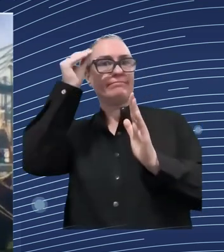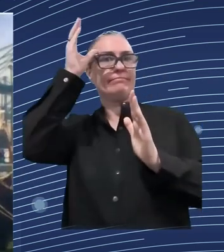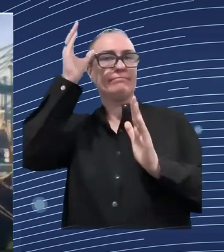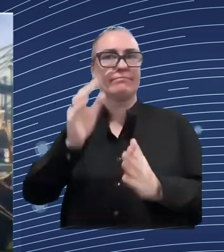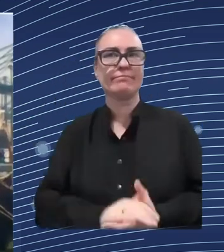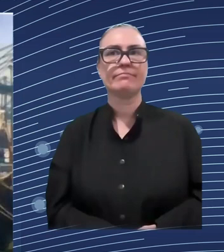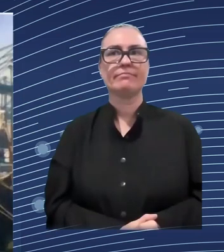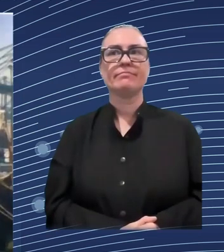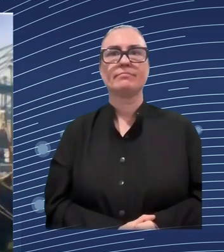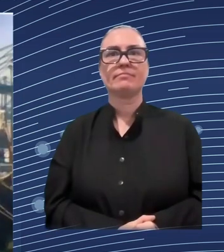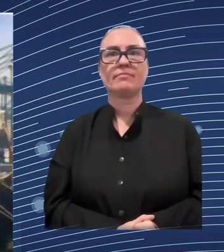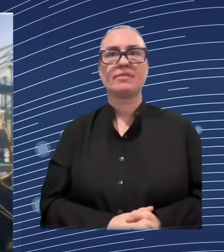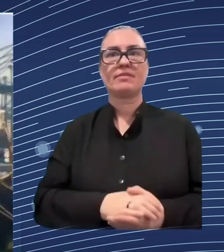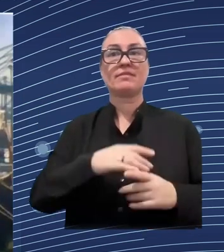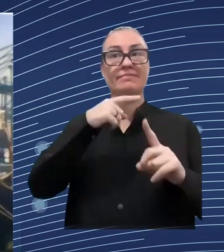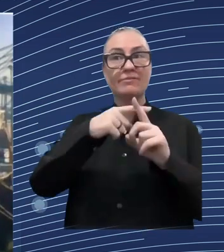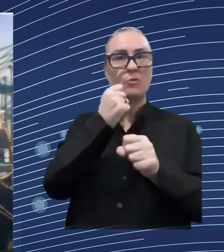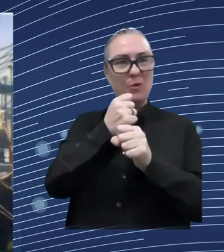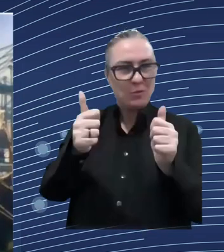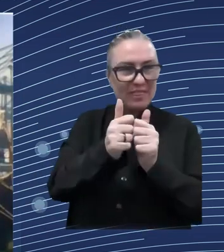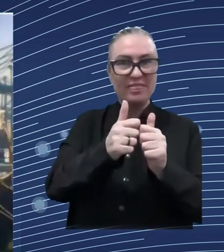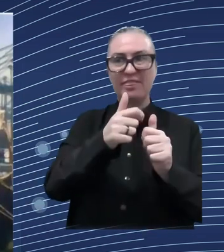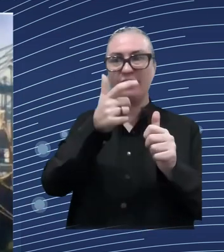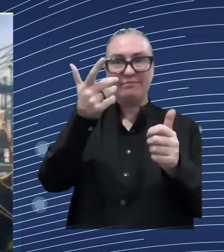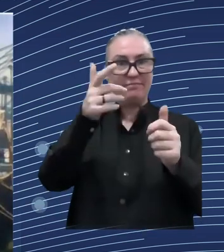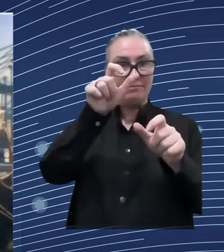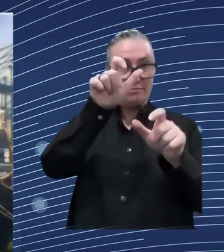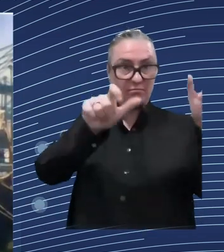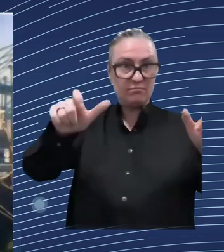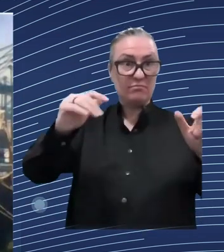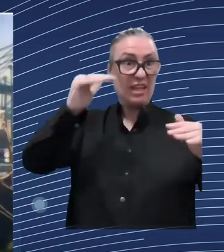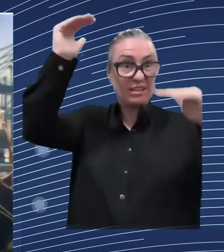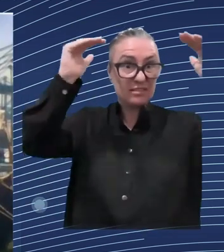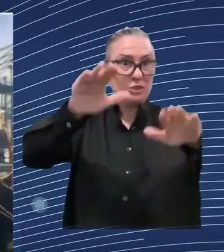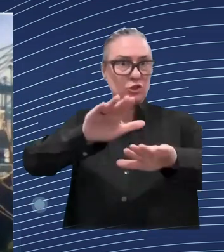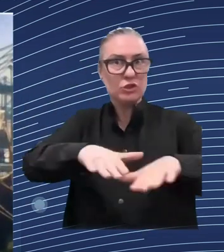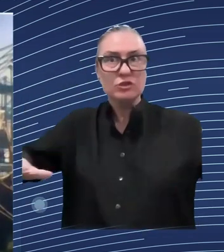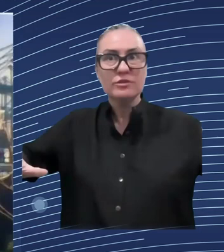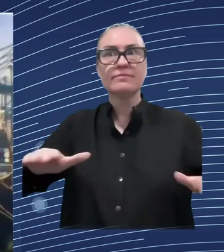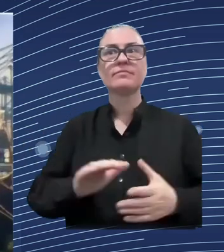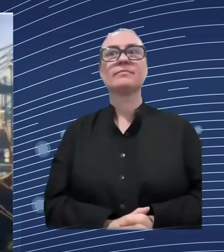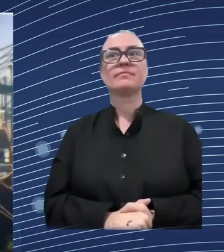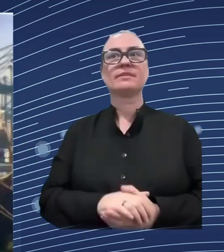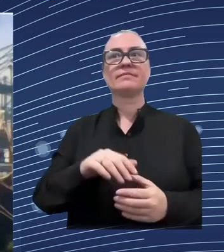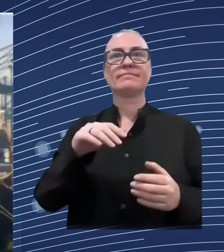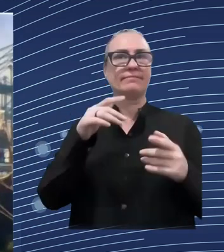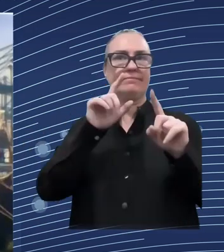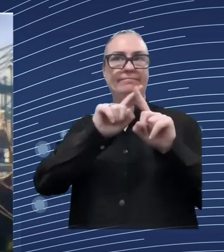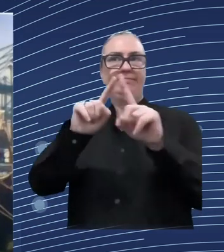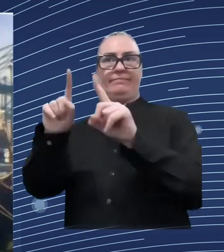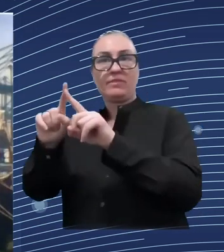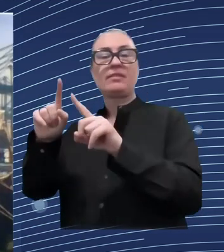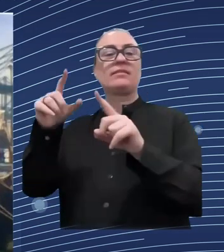thought we need to put our efforts together and have a comprehensive plan for ukraine and a task force to support all the efforts so i didn't want to